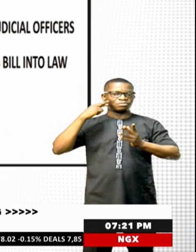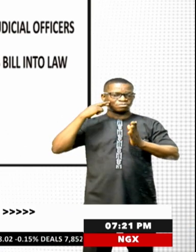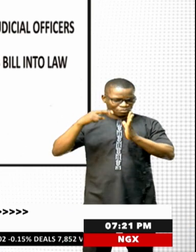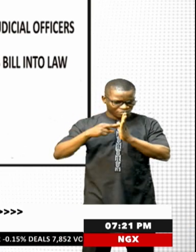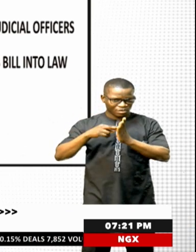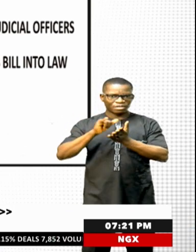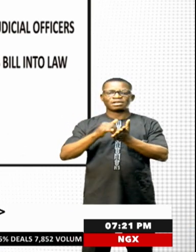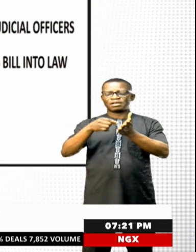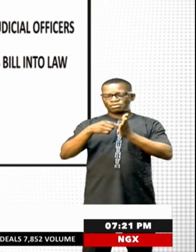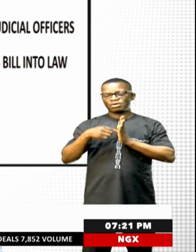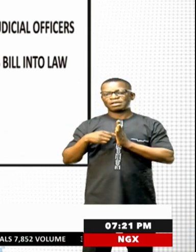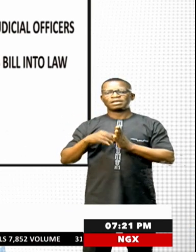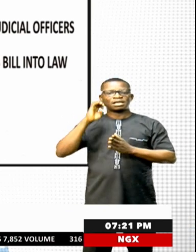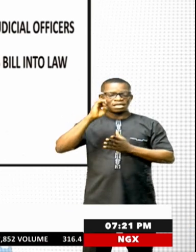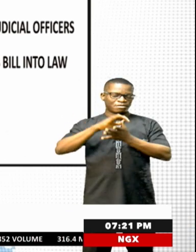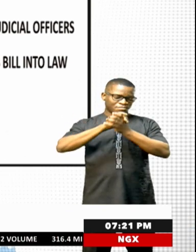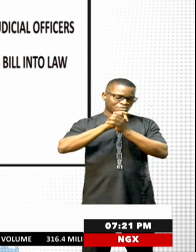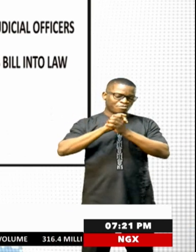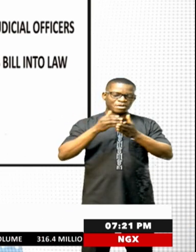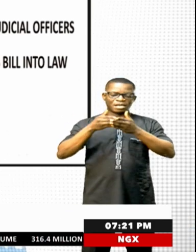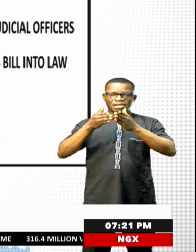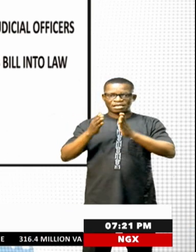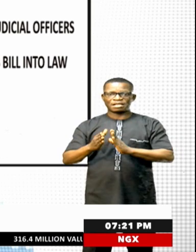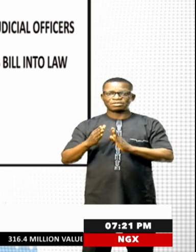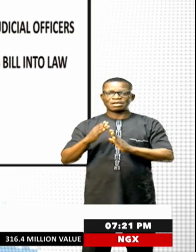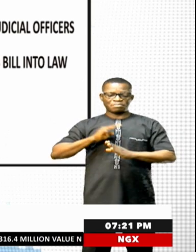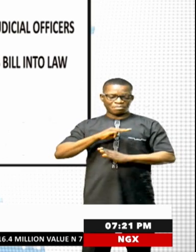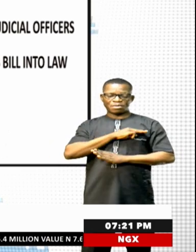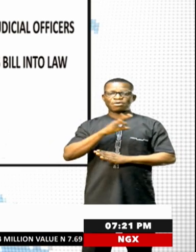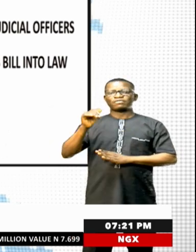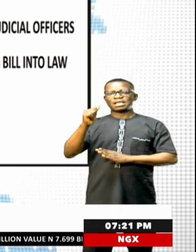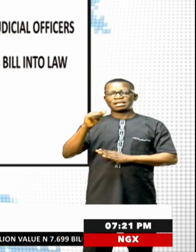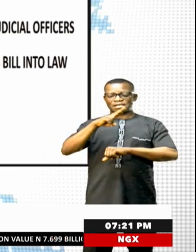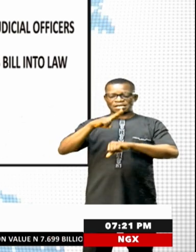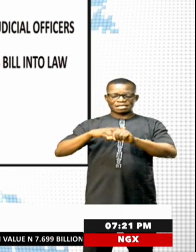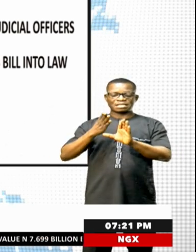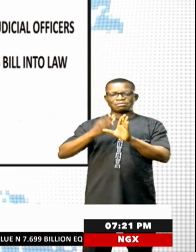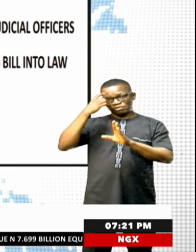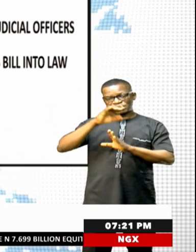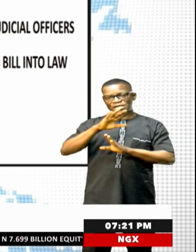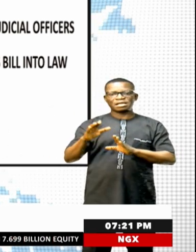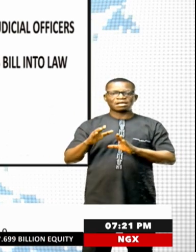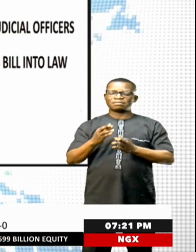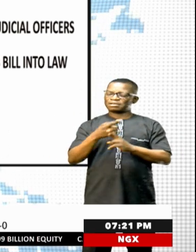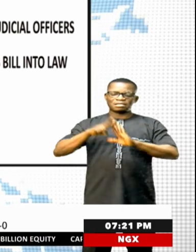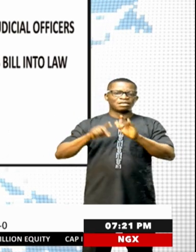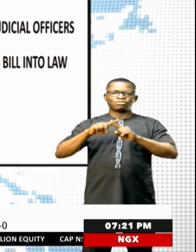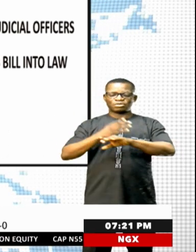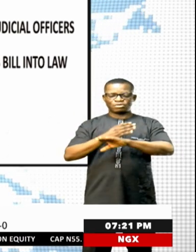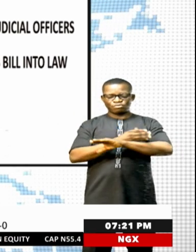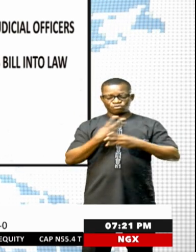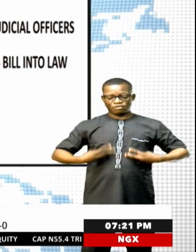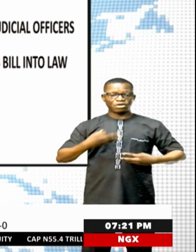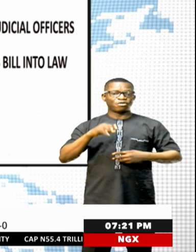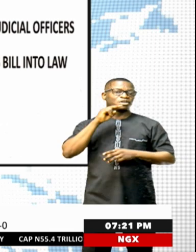deserve. He comments the leadership and members of the 10th National Assembly for their commitment to improve welfare of Nigerians, and